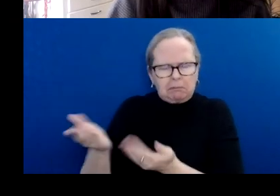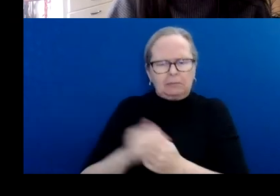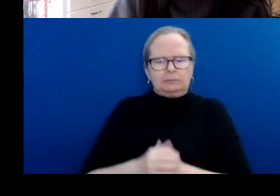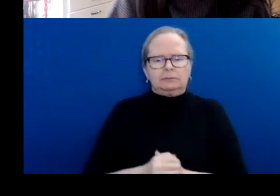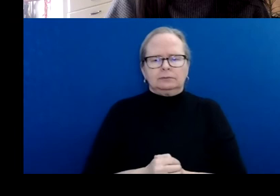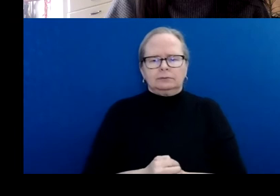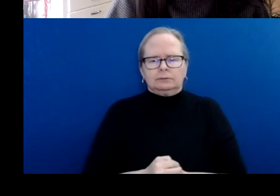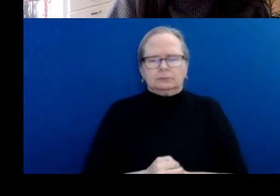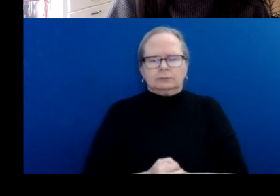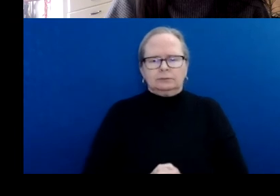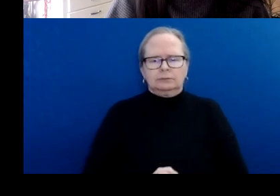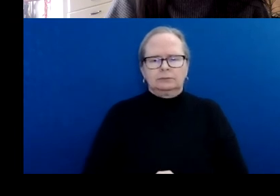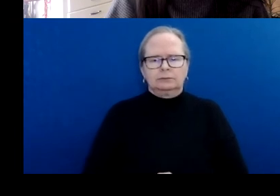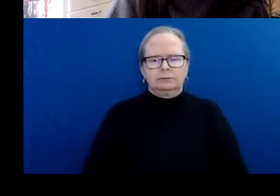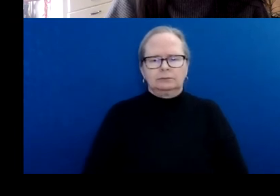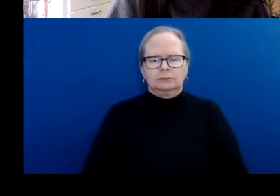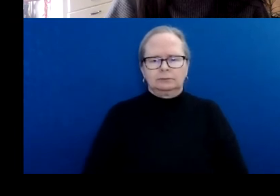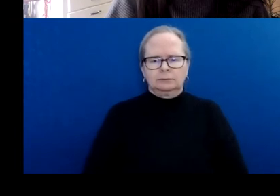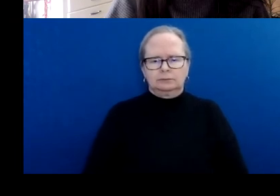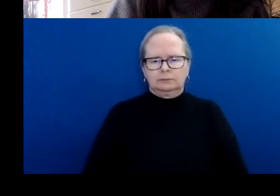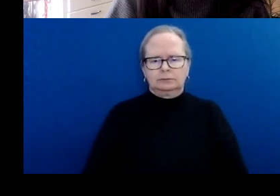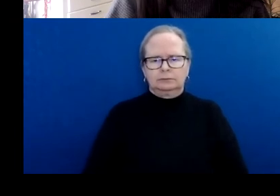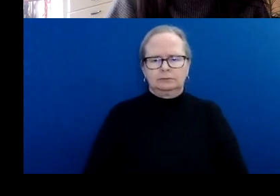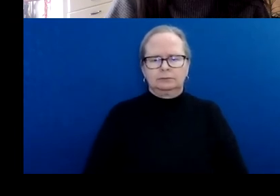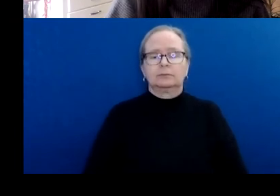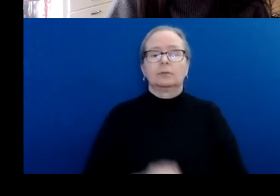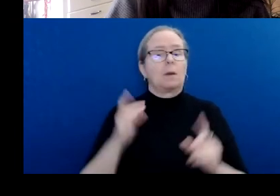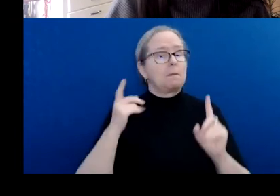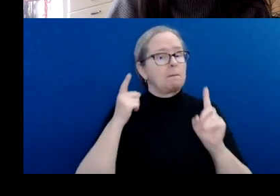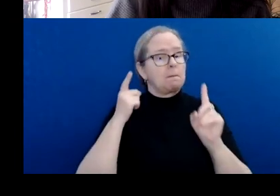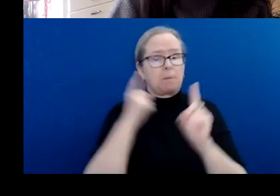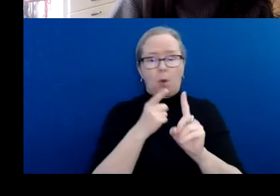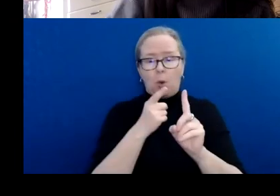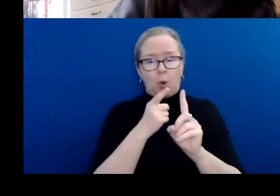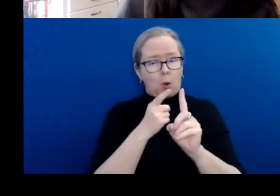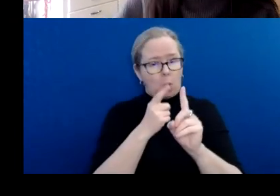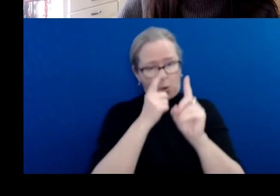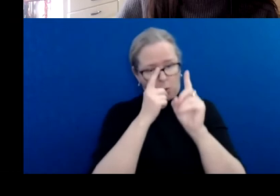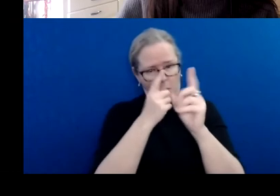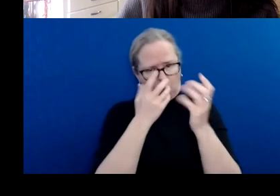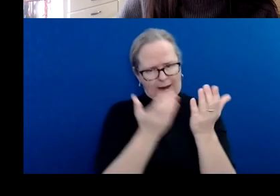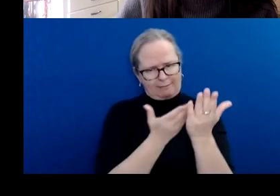You want to demonstrate that this project is achievable, well-researched, and well-supported.